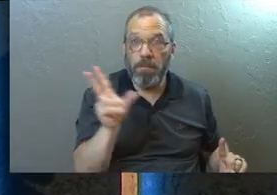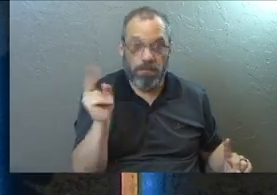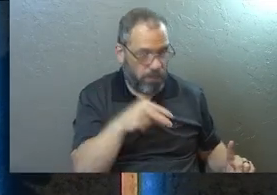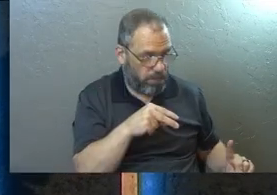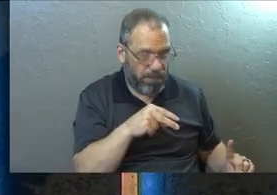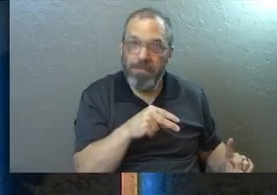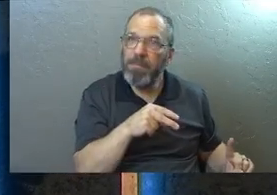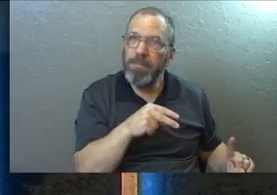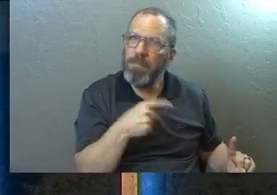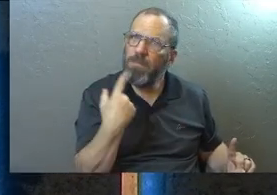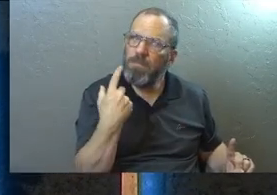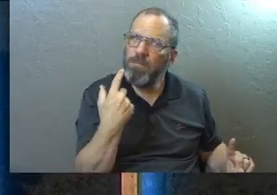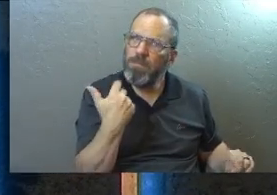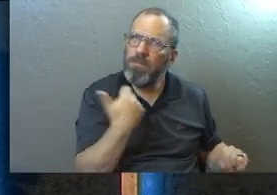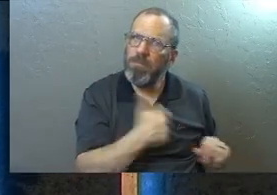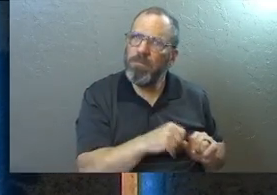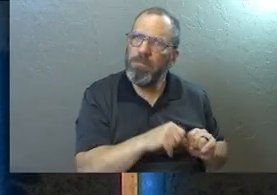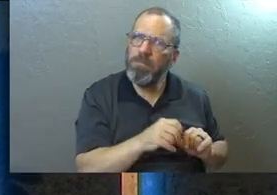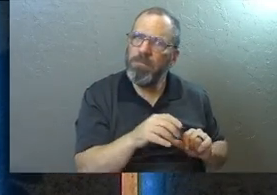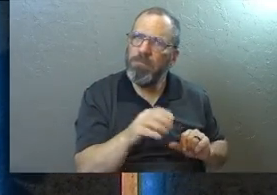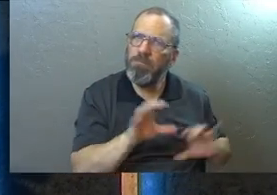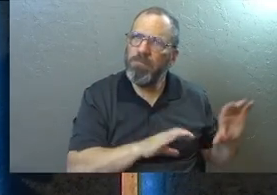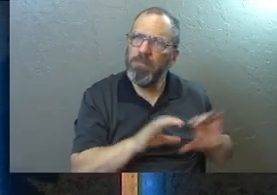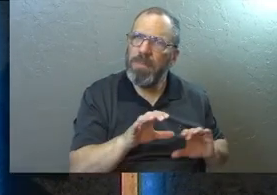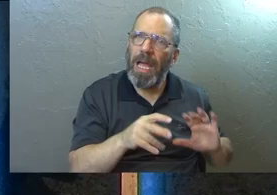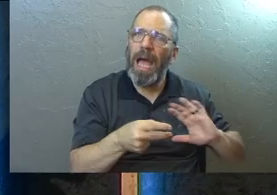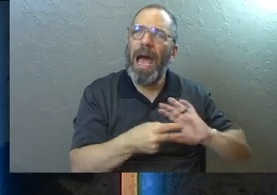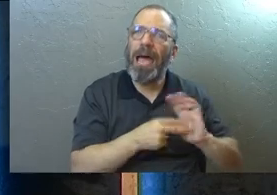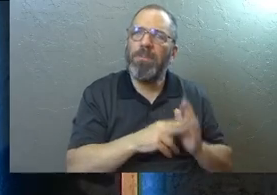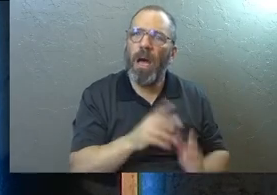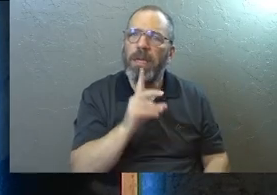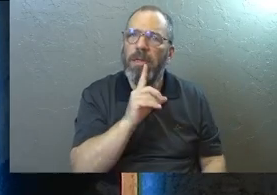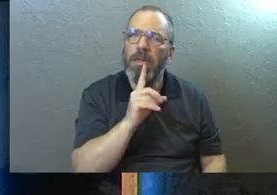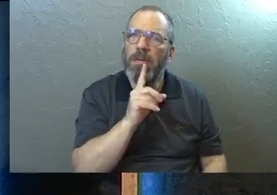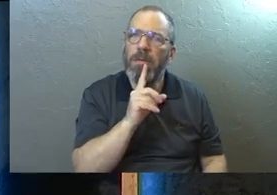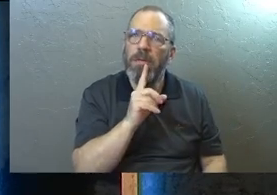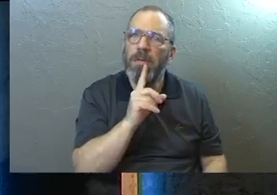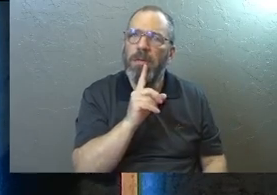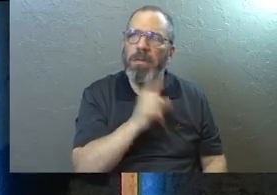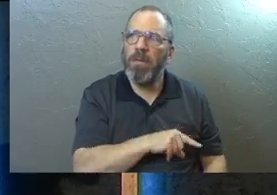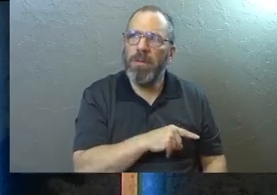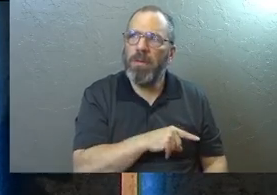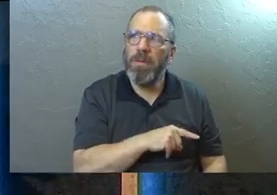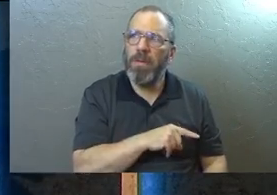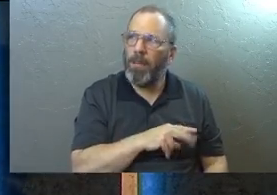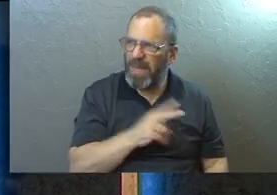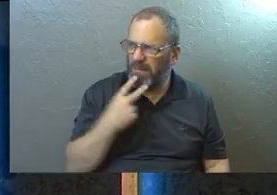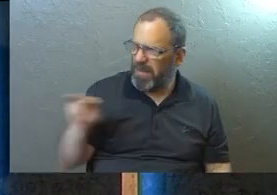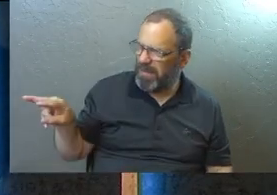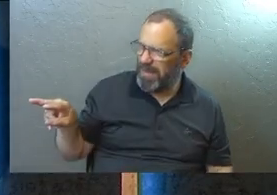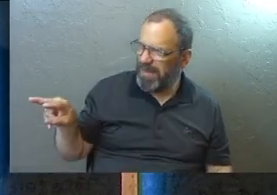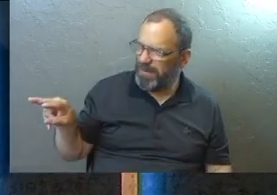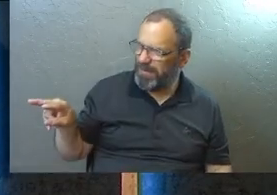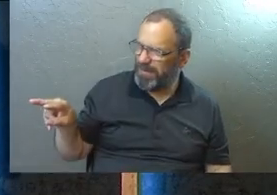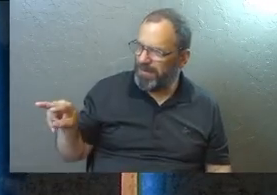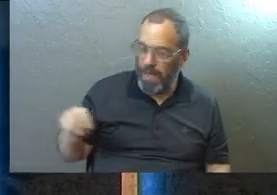You've seen that. You've in conversation. I'm talking to you, but I'm looking at him.